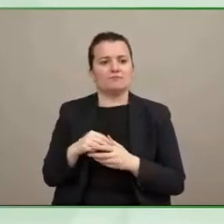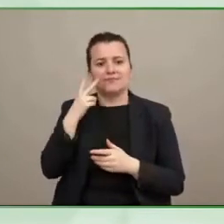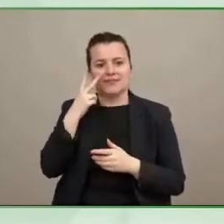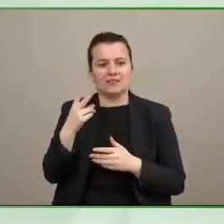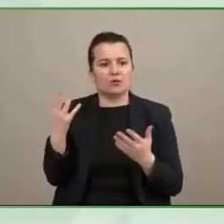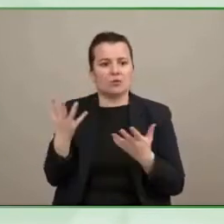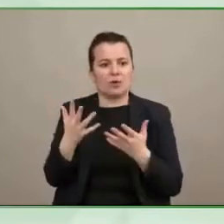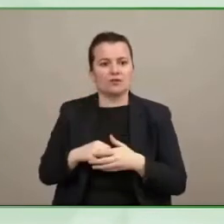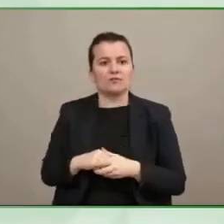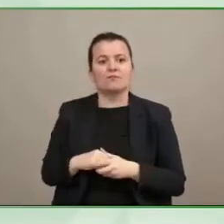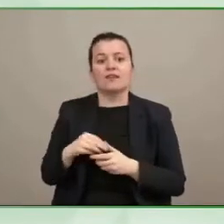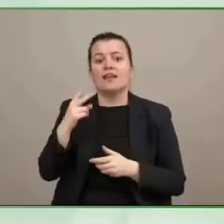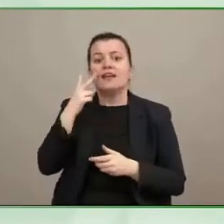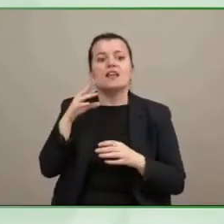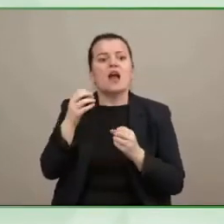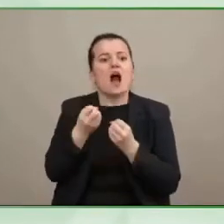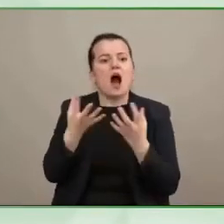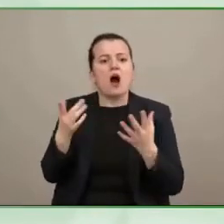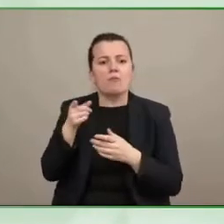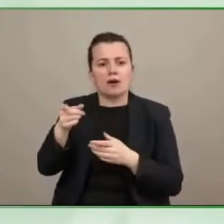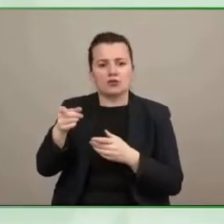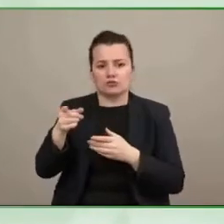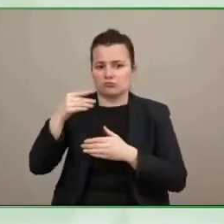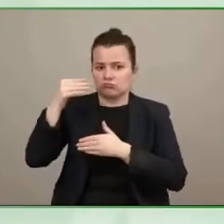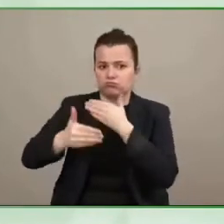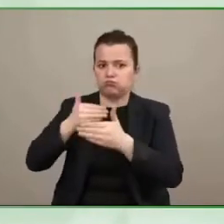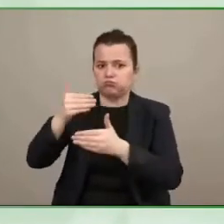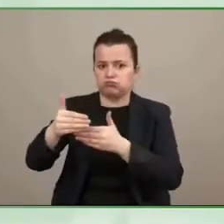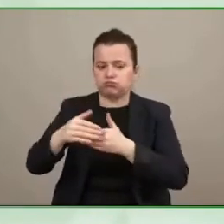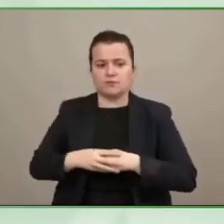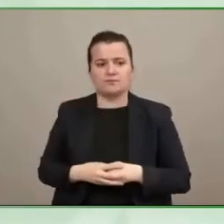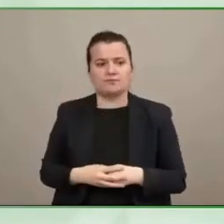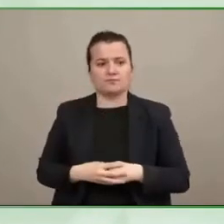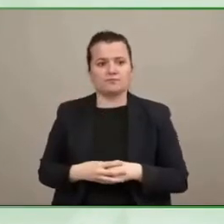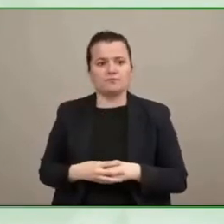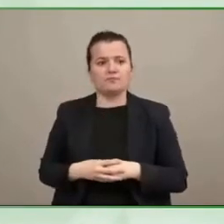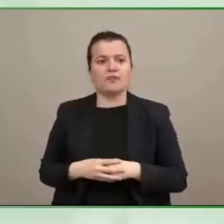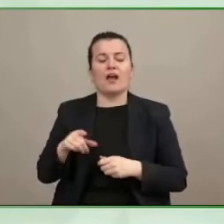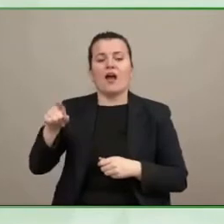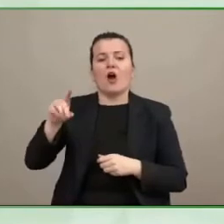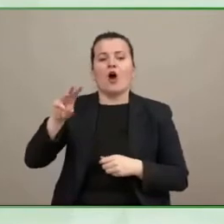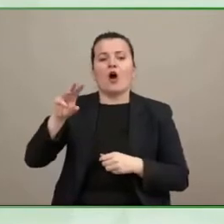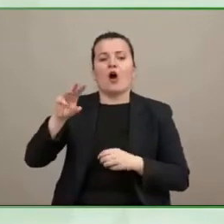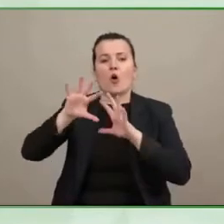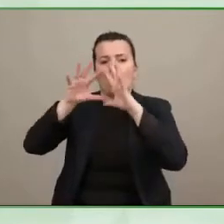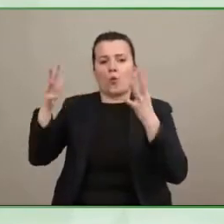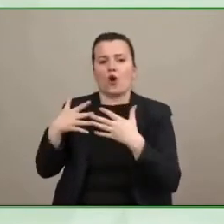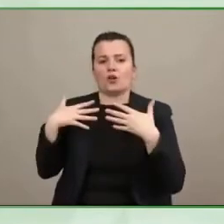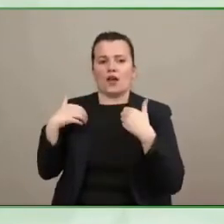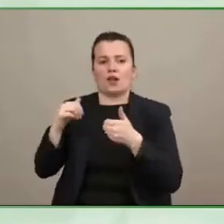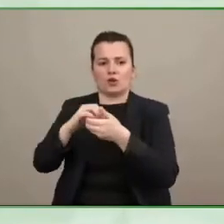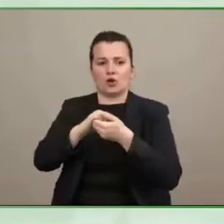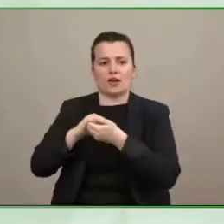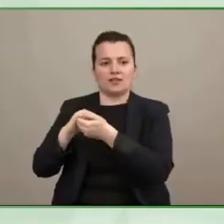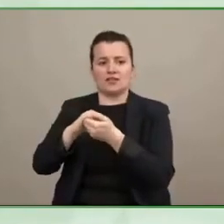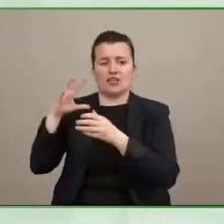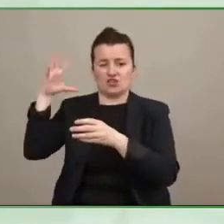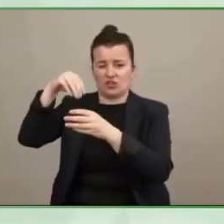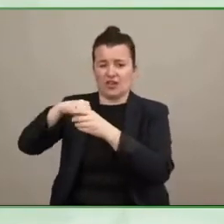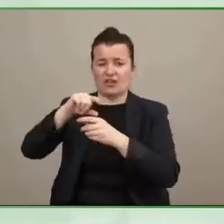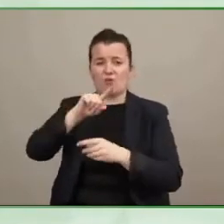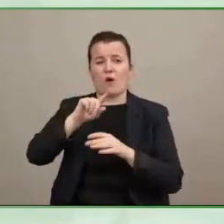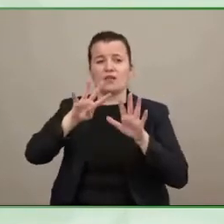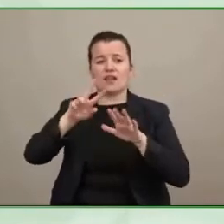there's a significant number of developing nations that the people in their countries don't have hearing aids